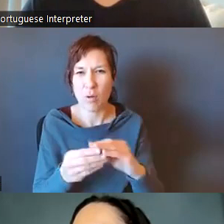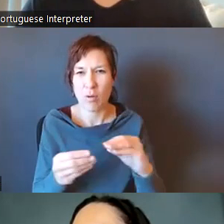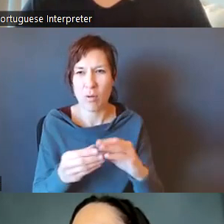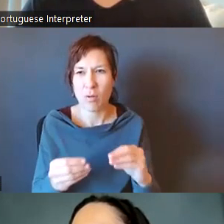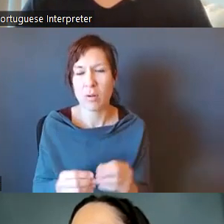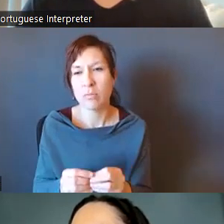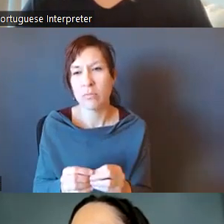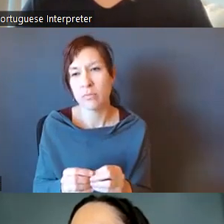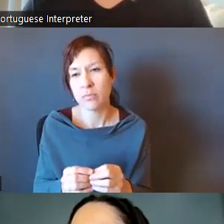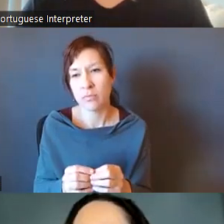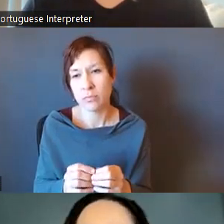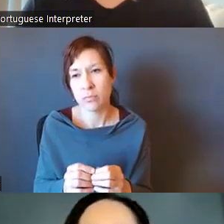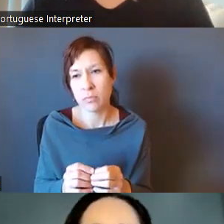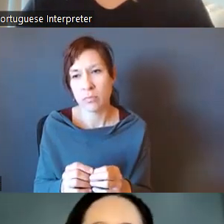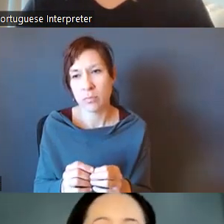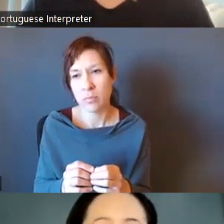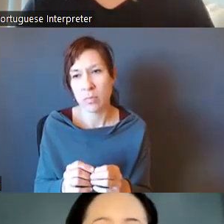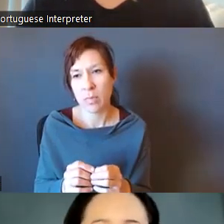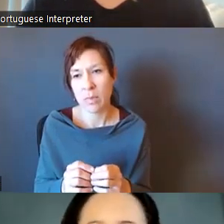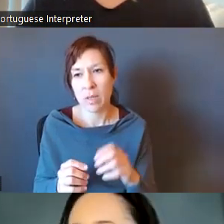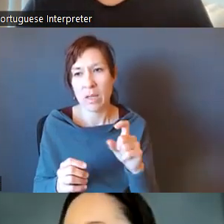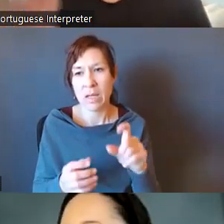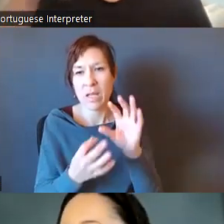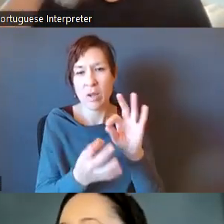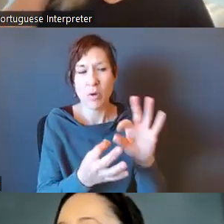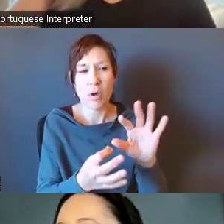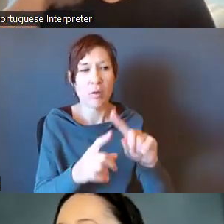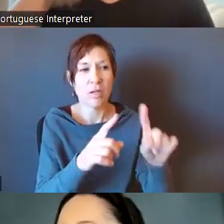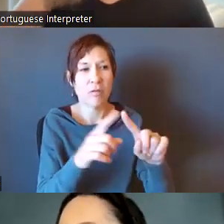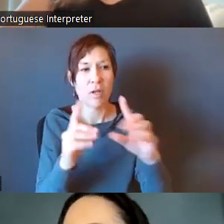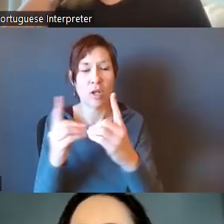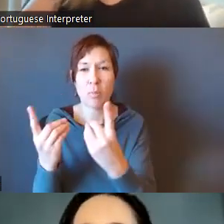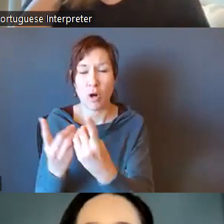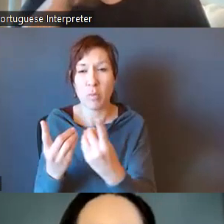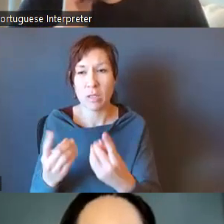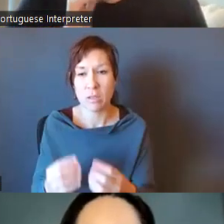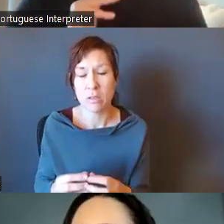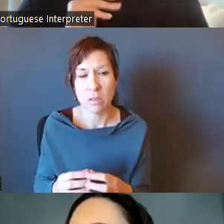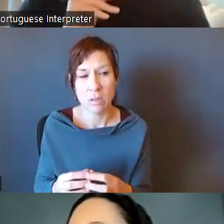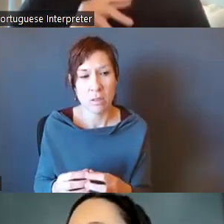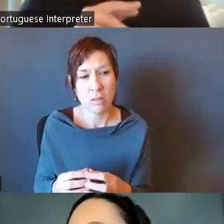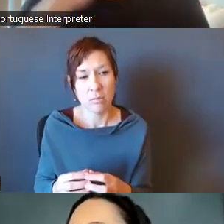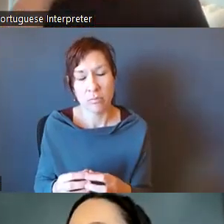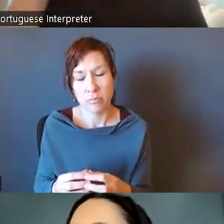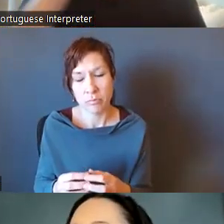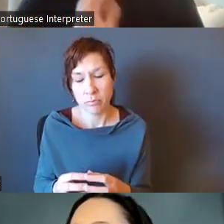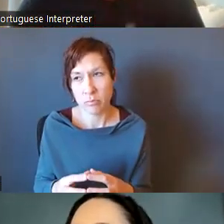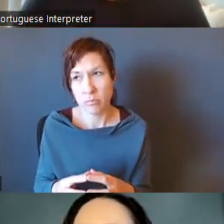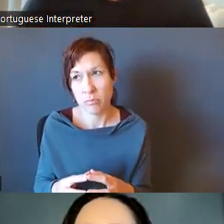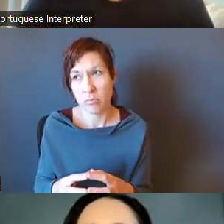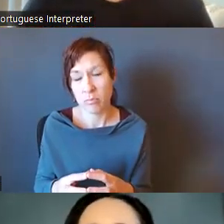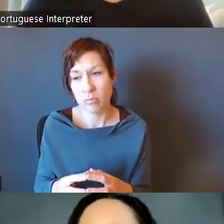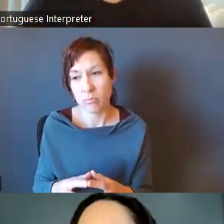of getting input from departments and et cetera, is just there are a number of